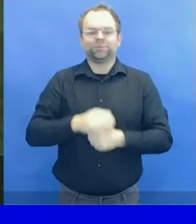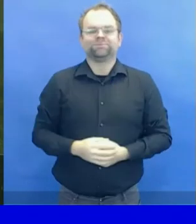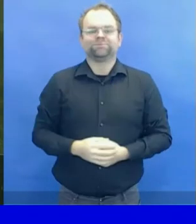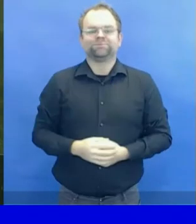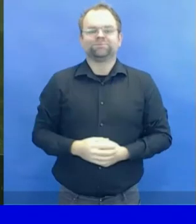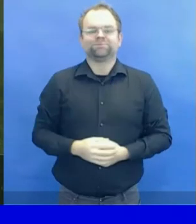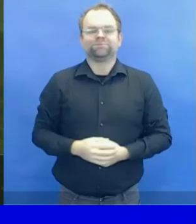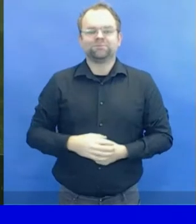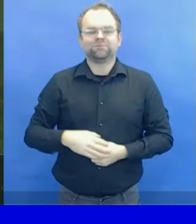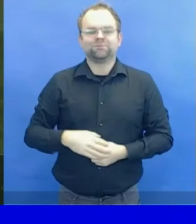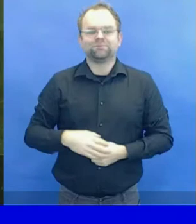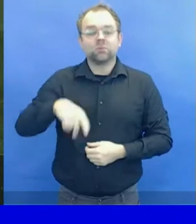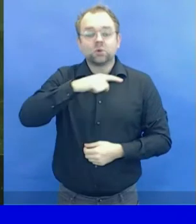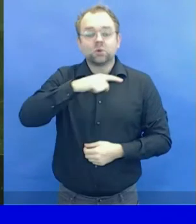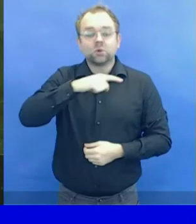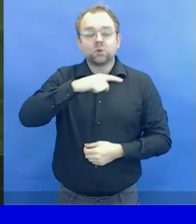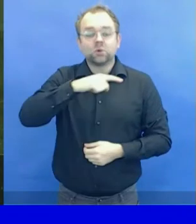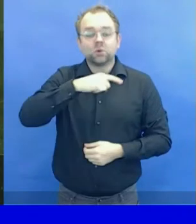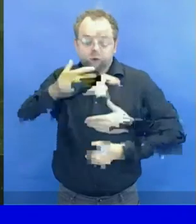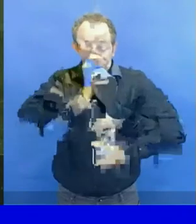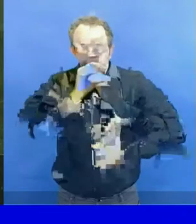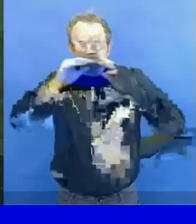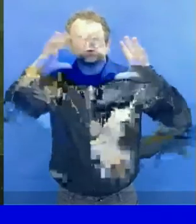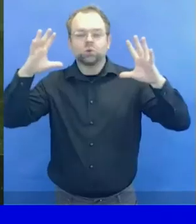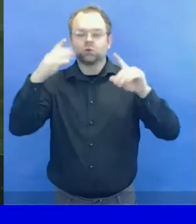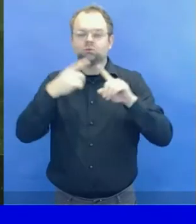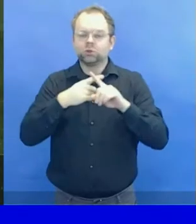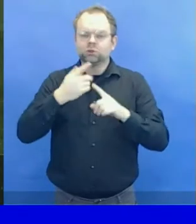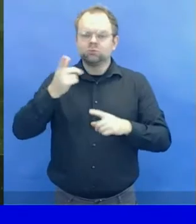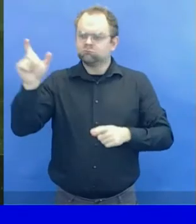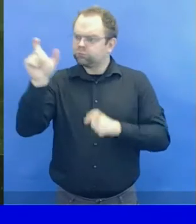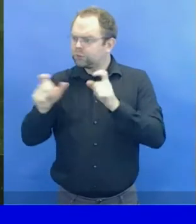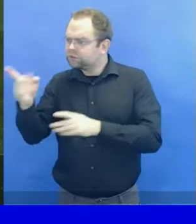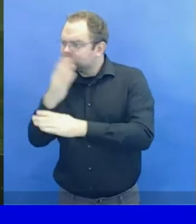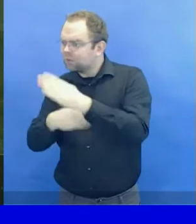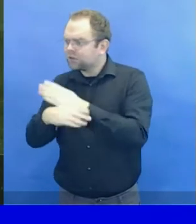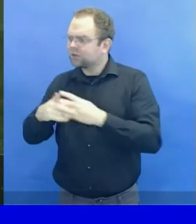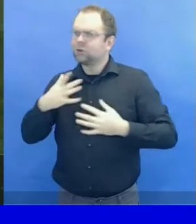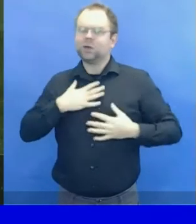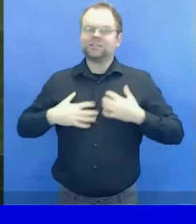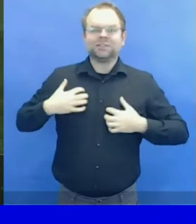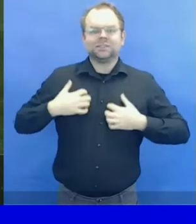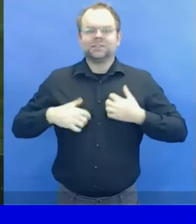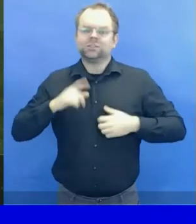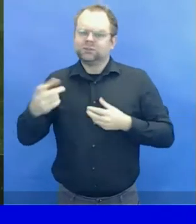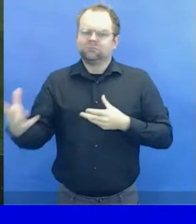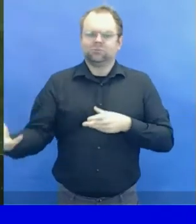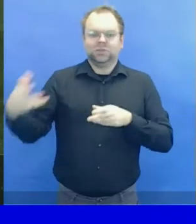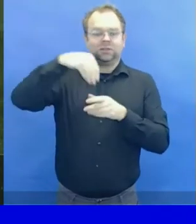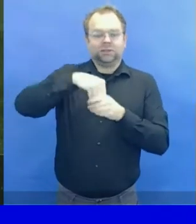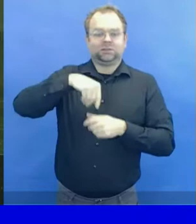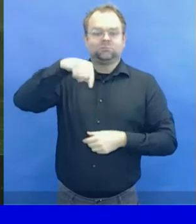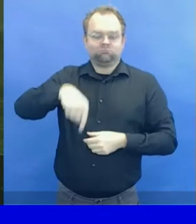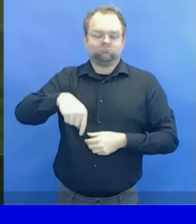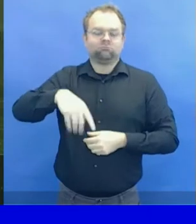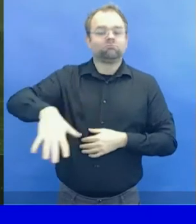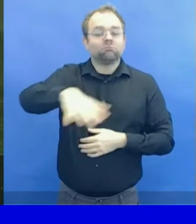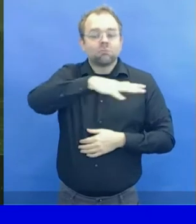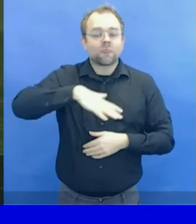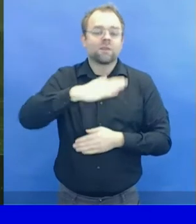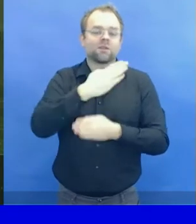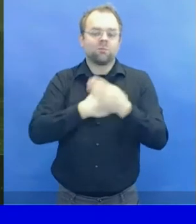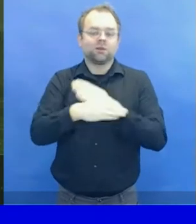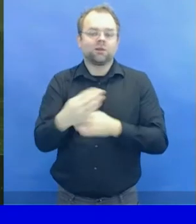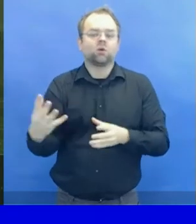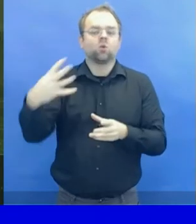sustainable post-COVID-19 world. This vision will only be achieved through active consultation